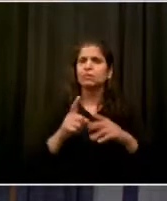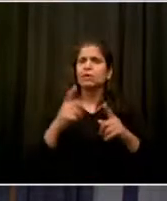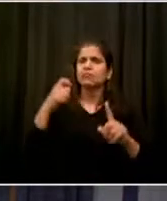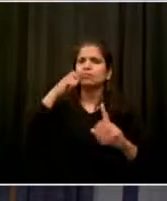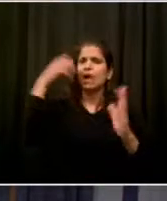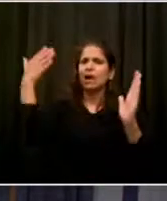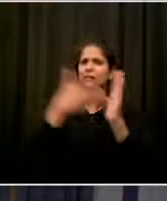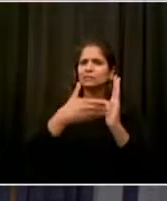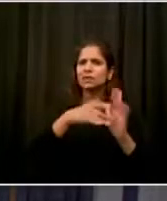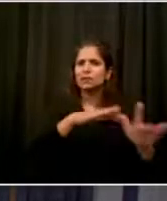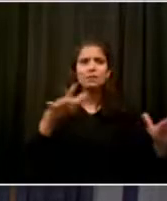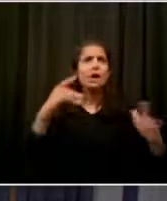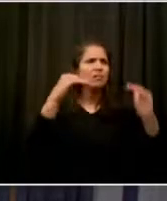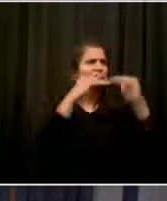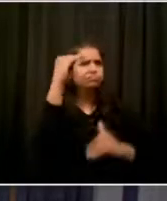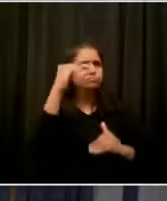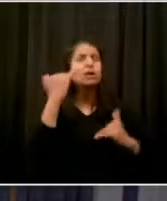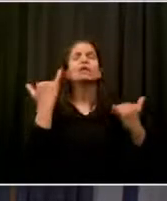this city.